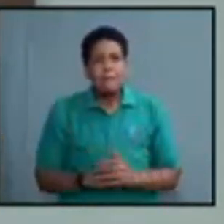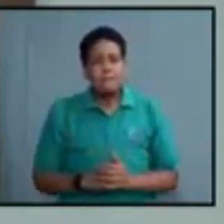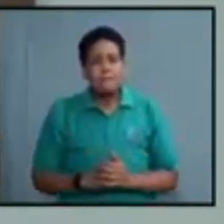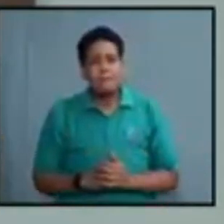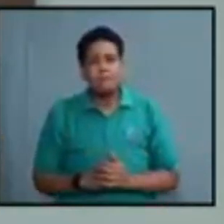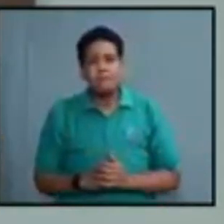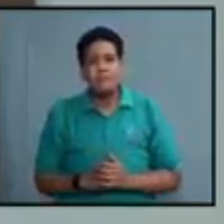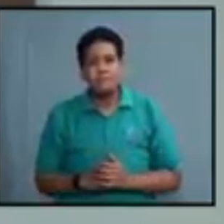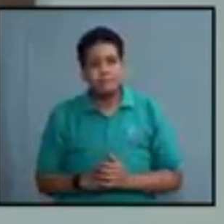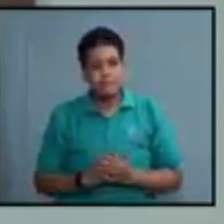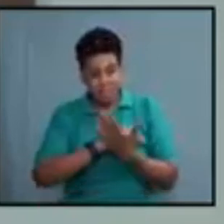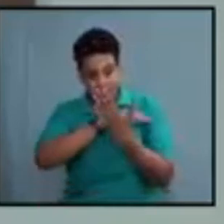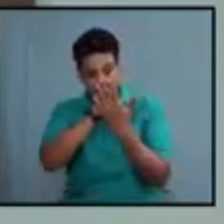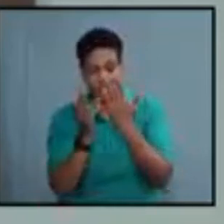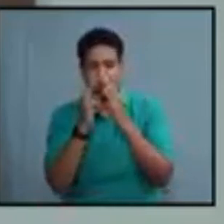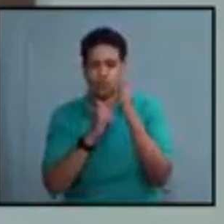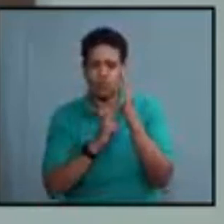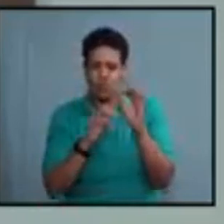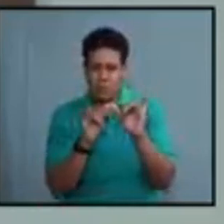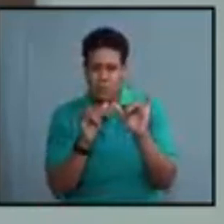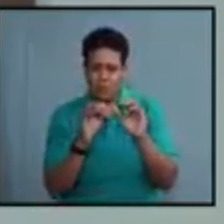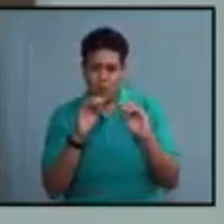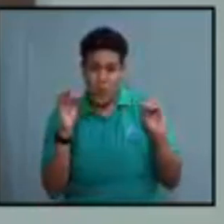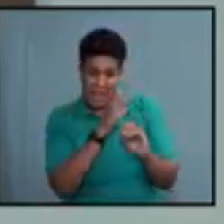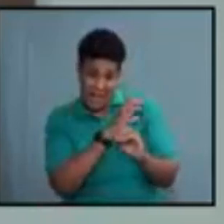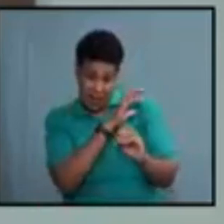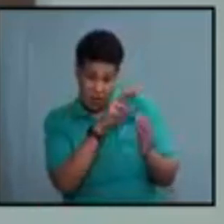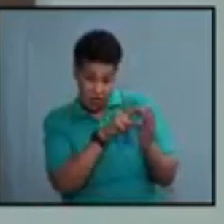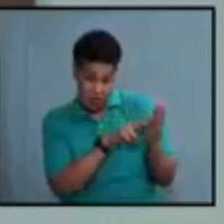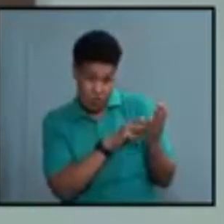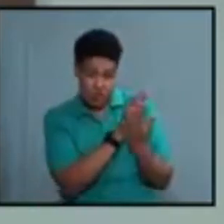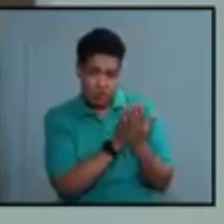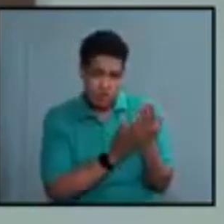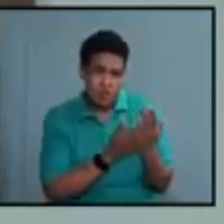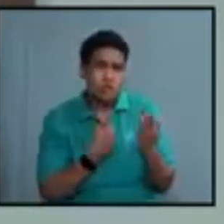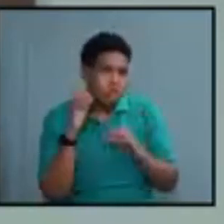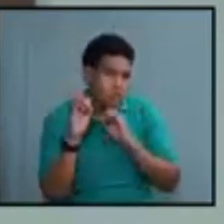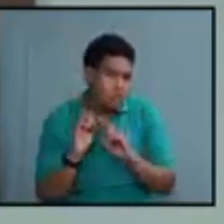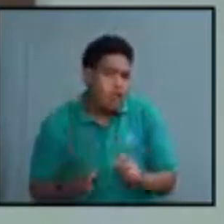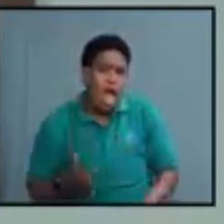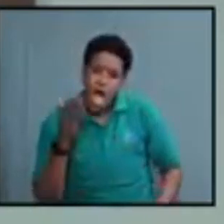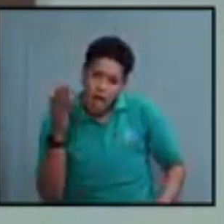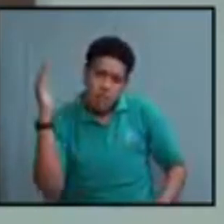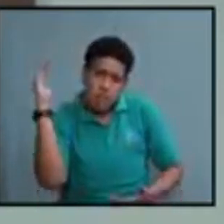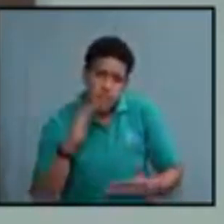All these measures, these non-clinical measures, will help to reduce the spread.